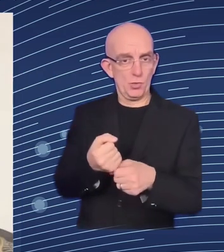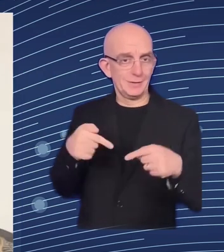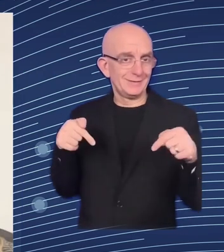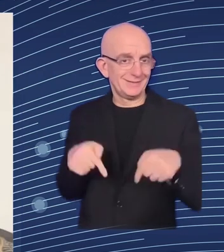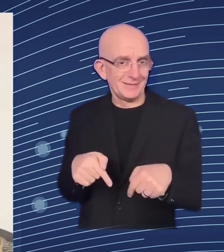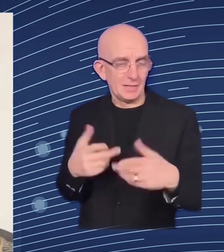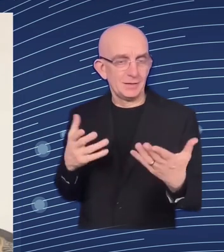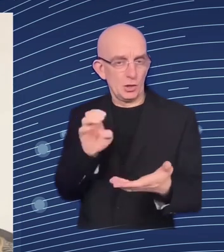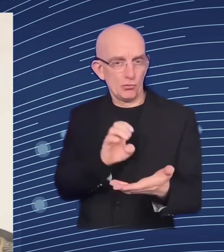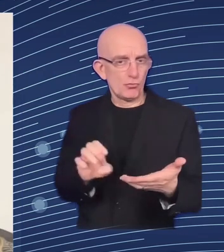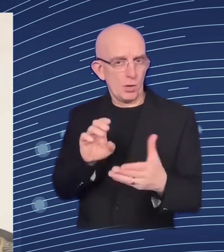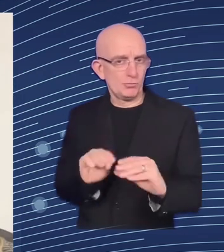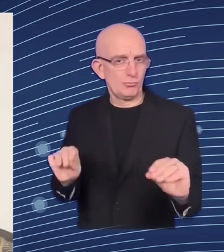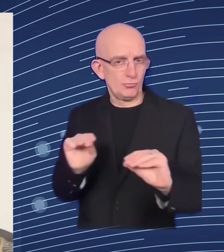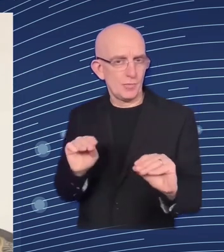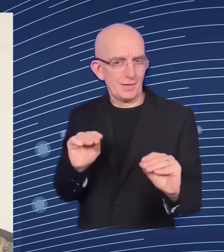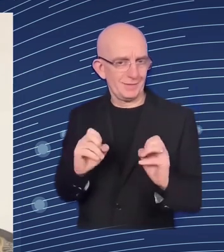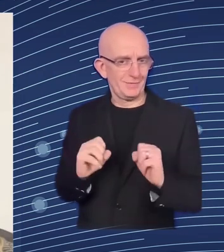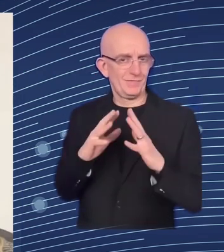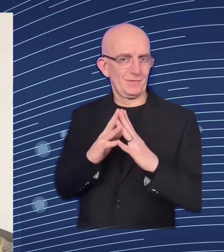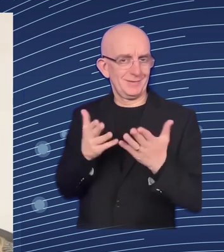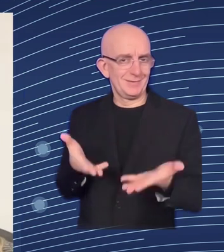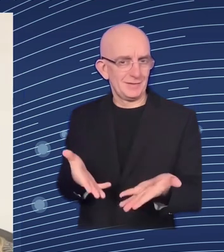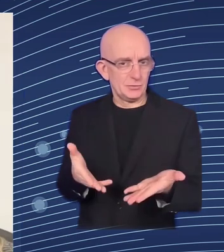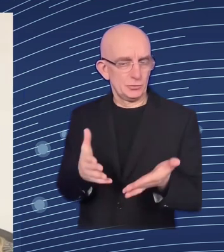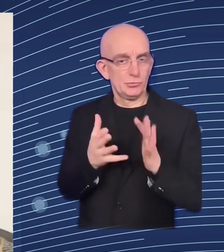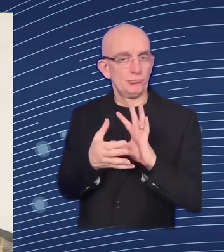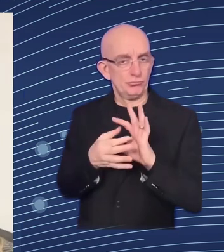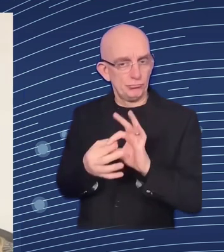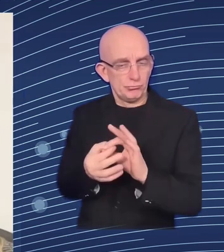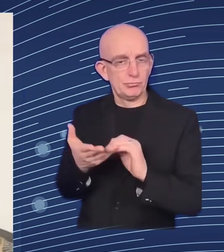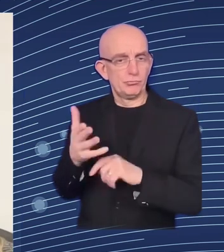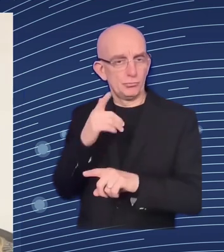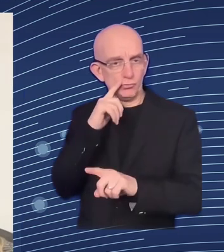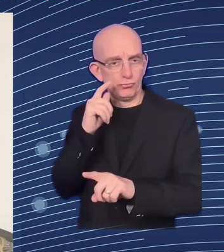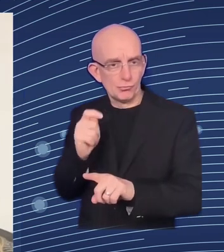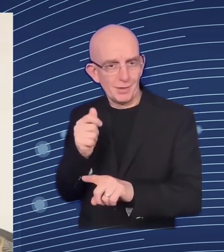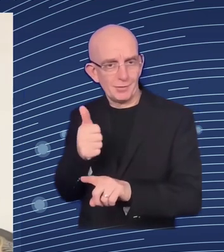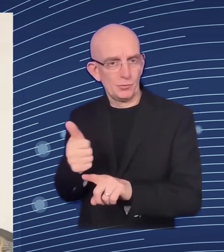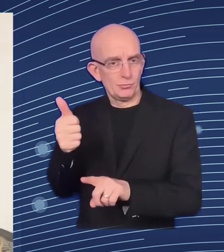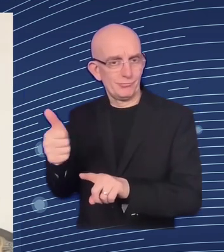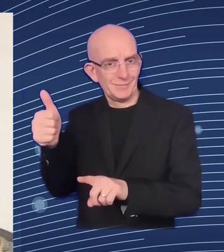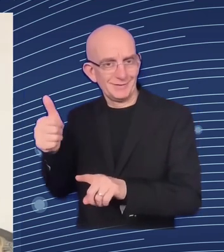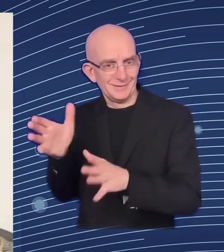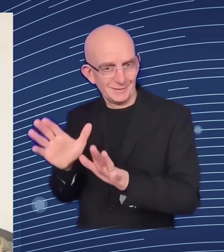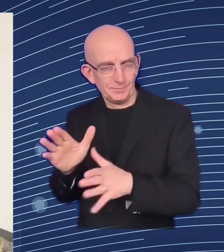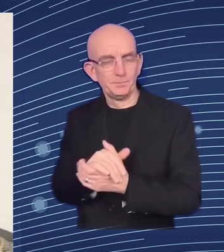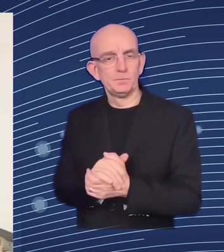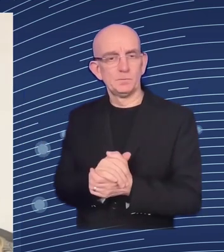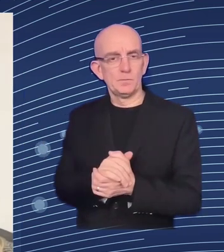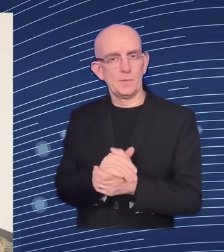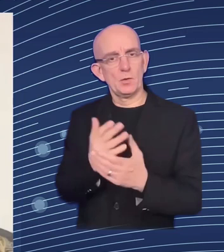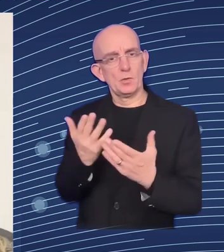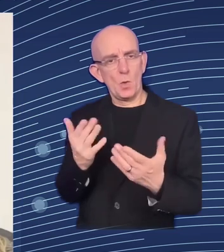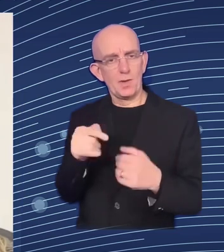particular word because i'm sitting here next to the commissioner on our partnership with with the eu um i mean the eu is obviously not only a